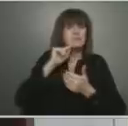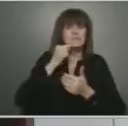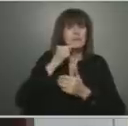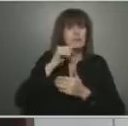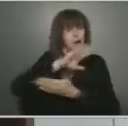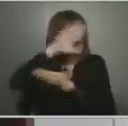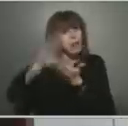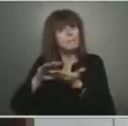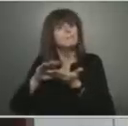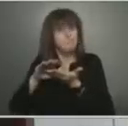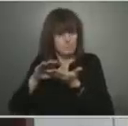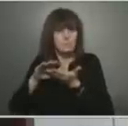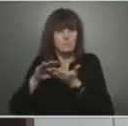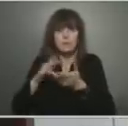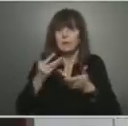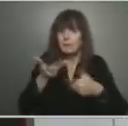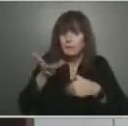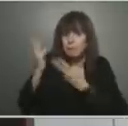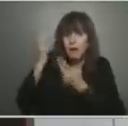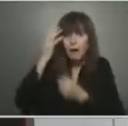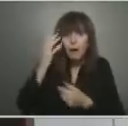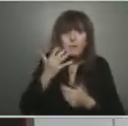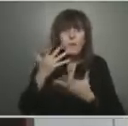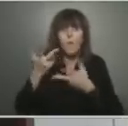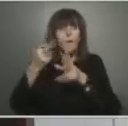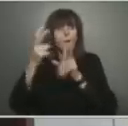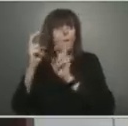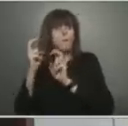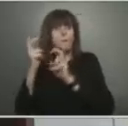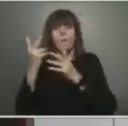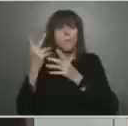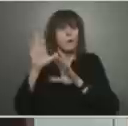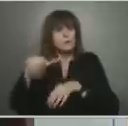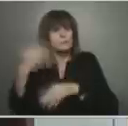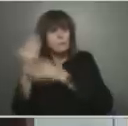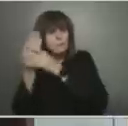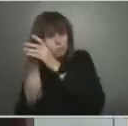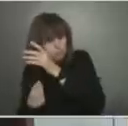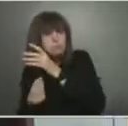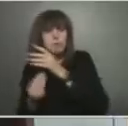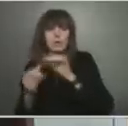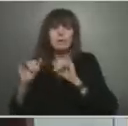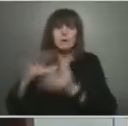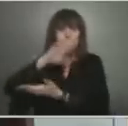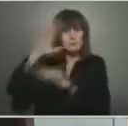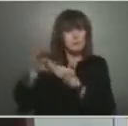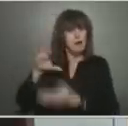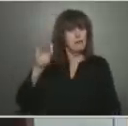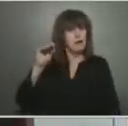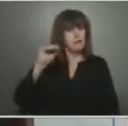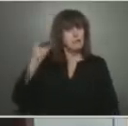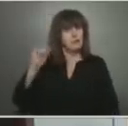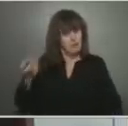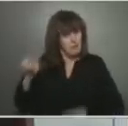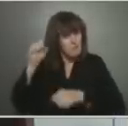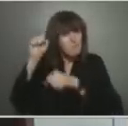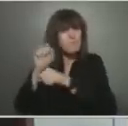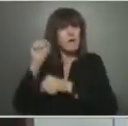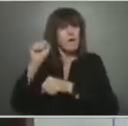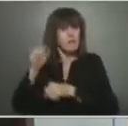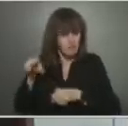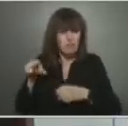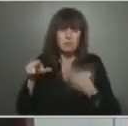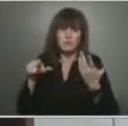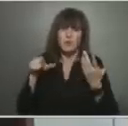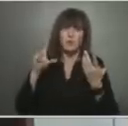around 90%. They have also been shown to be 60% protective against symptomatic disease because of